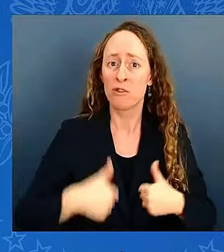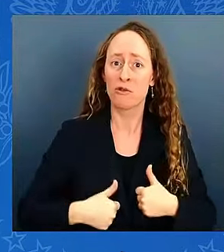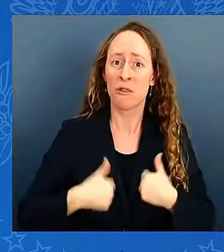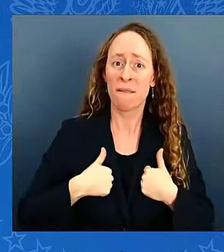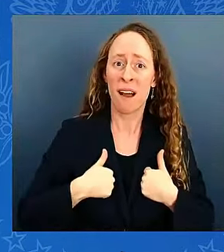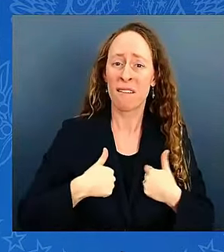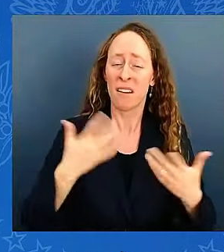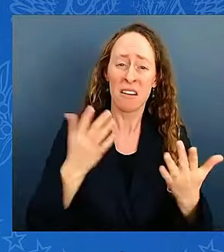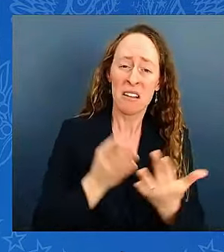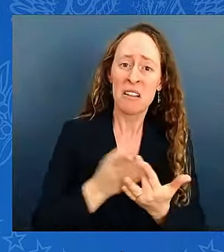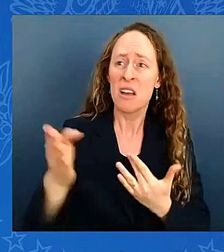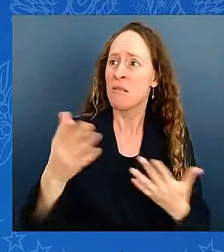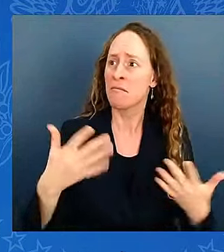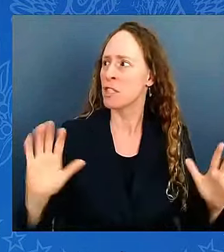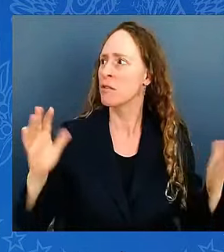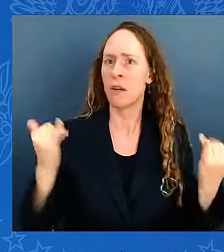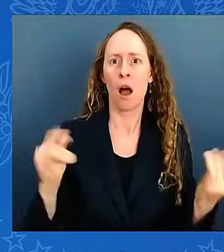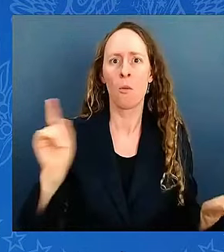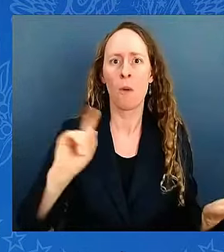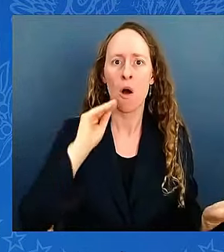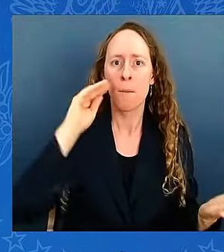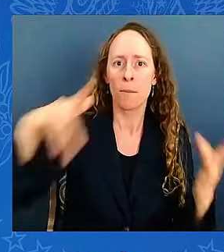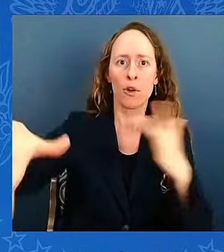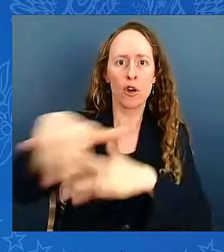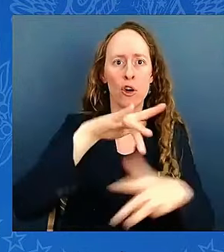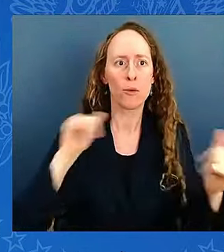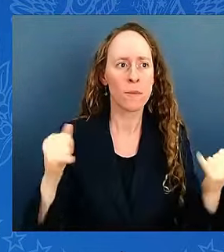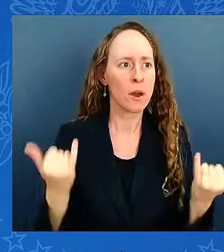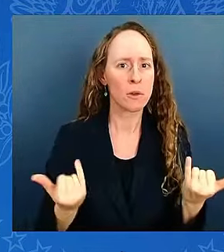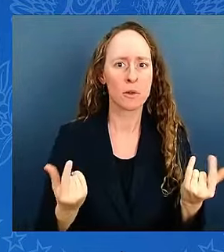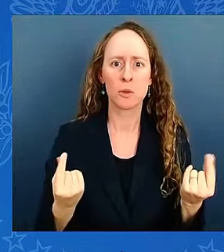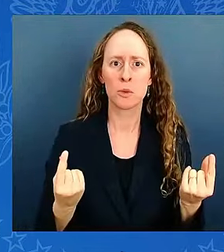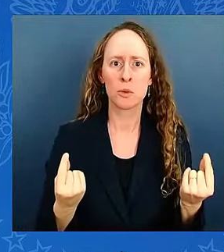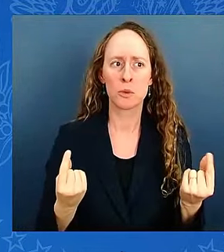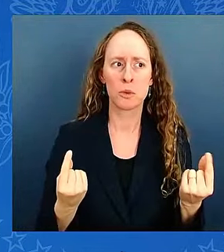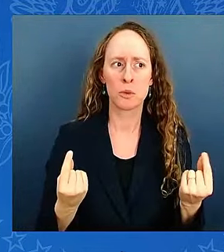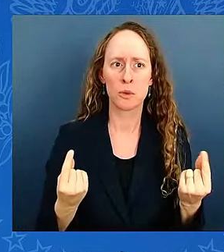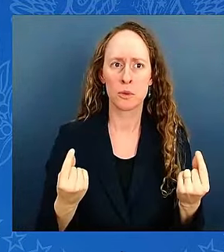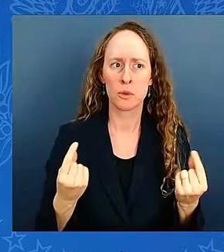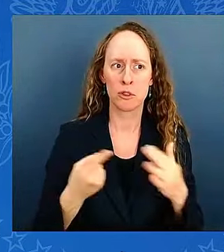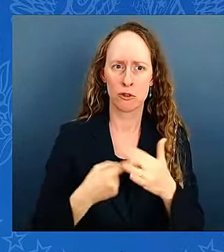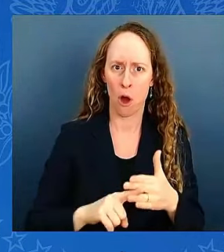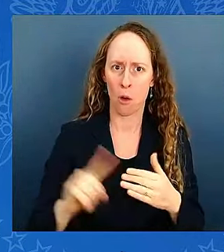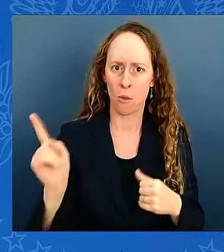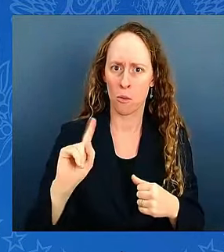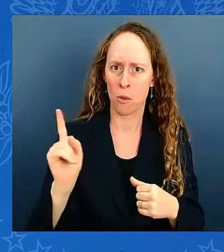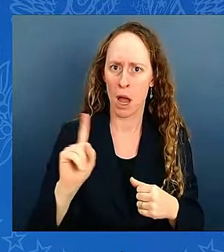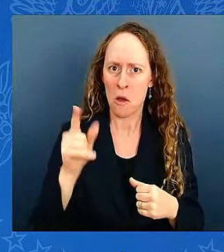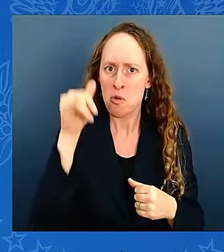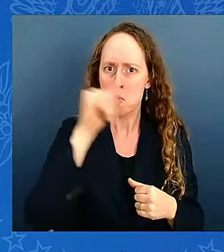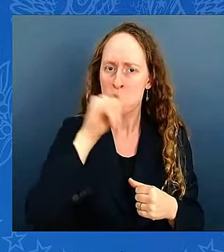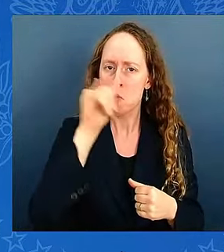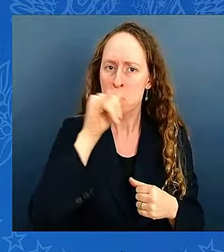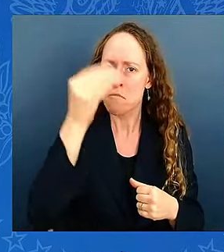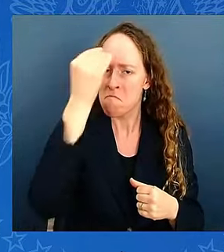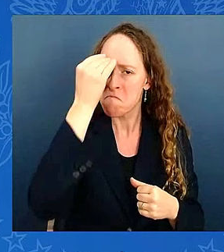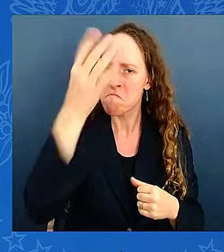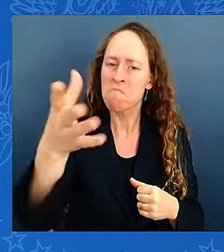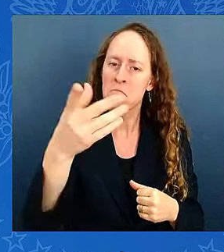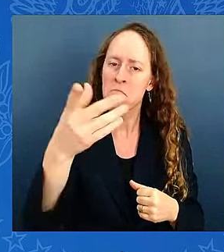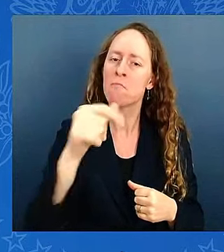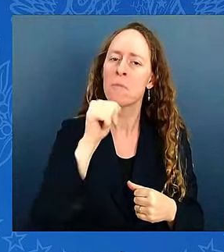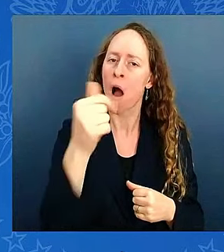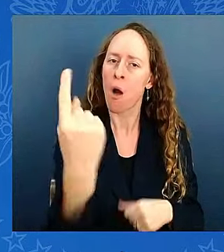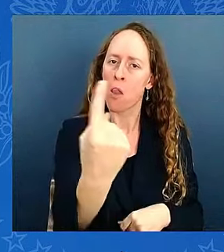back on track. I'm here to tell every single survivor in these impacted areas that we will be there with you as long as it